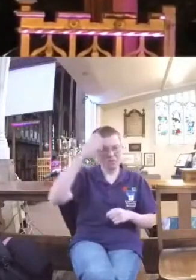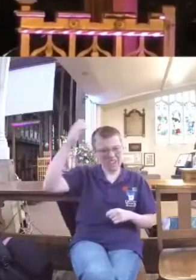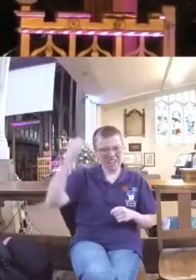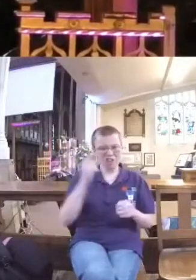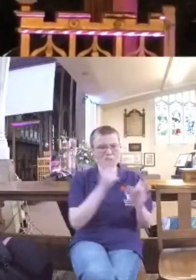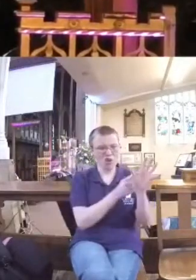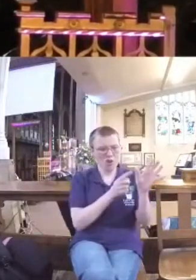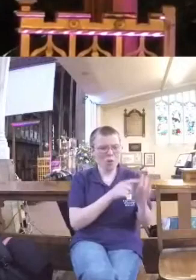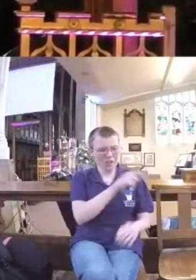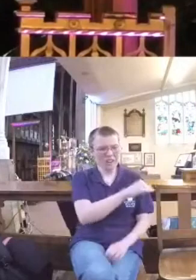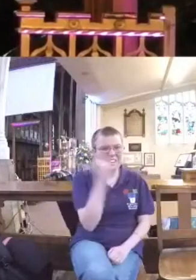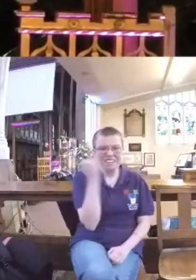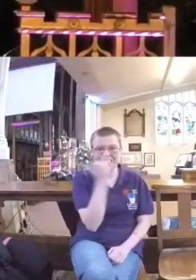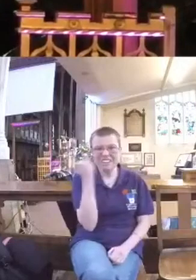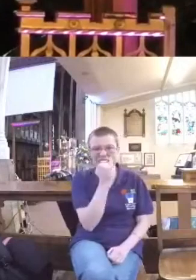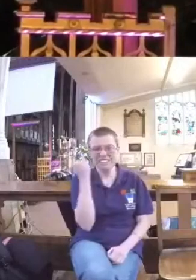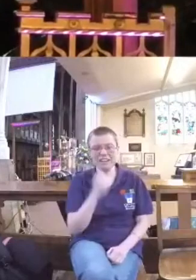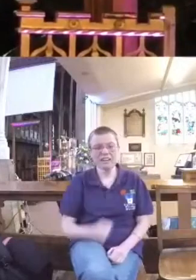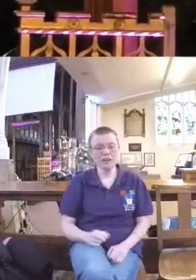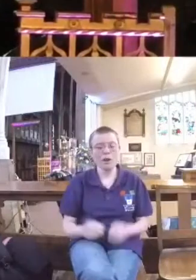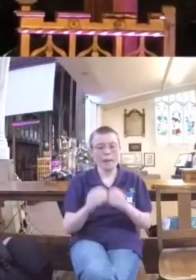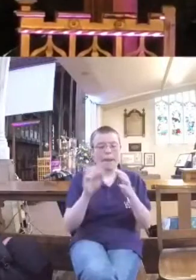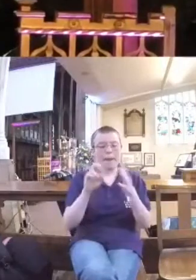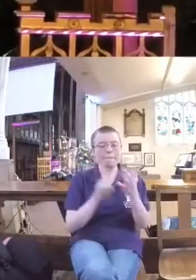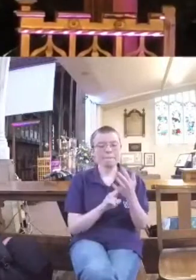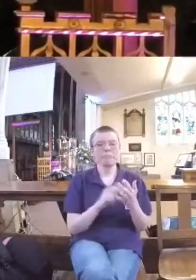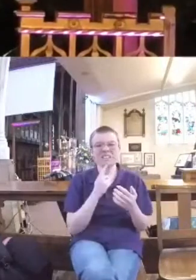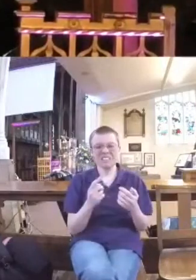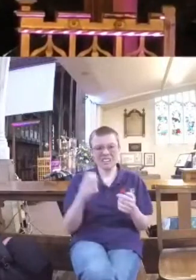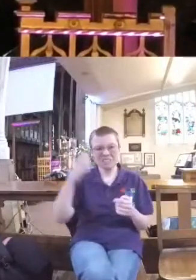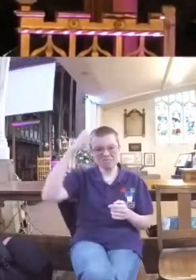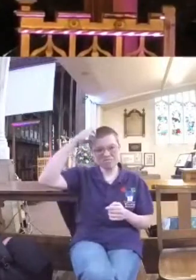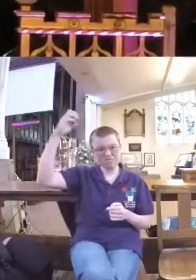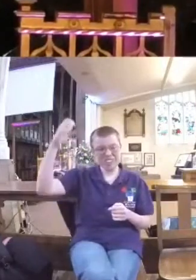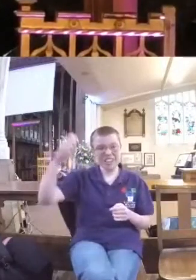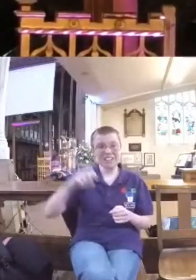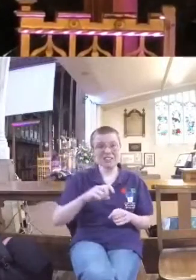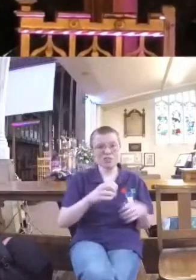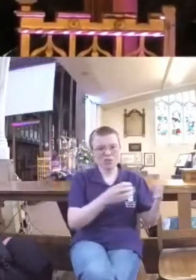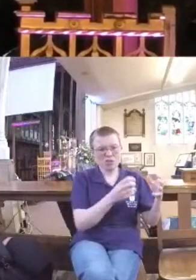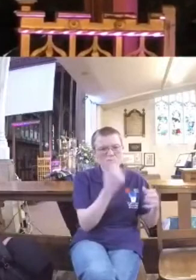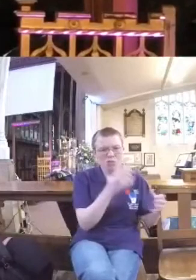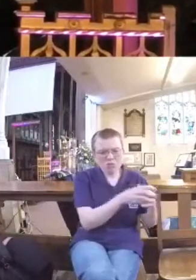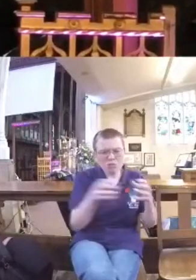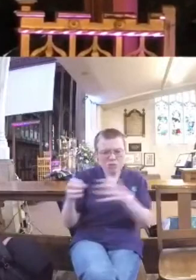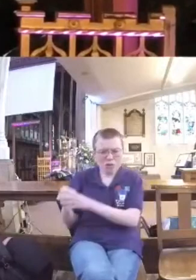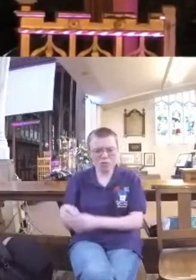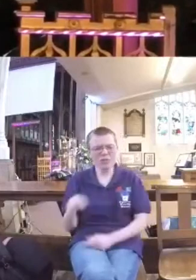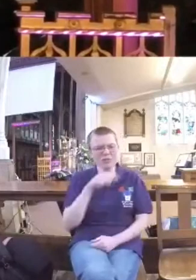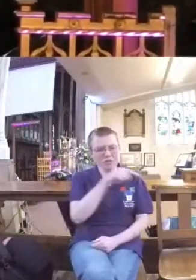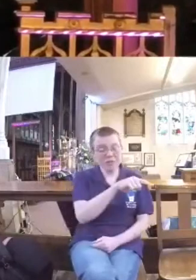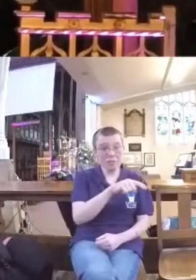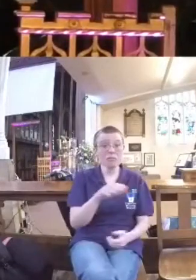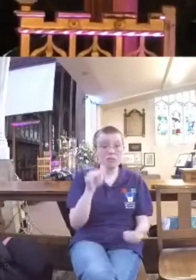that last week, Ben kind of said that the kings fell into one of two camps, those